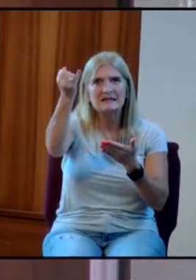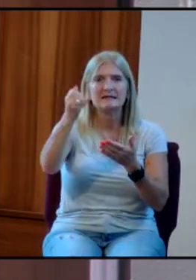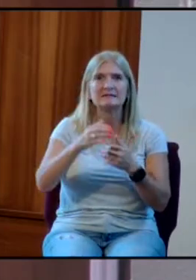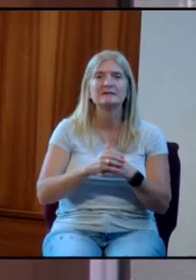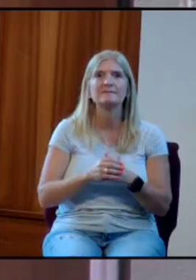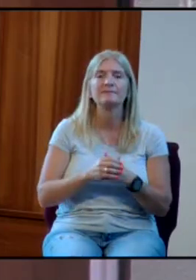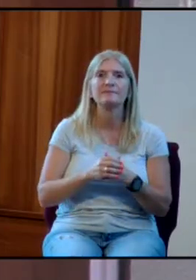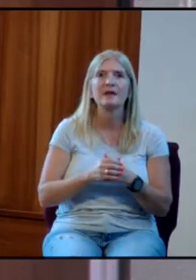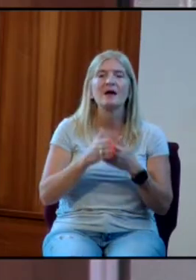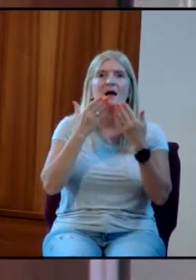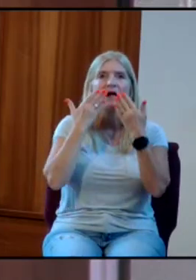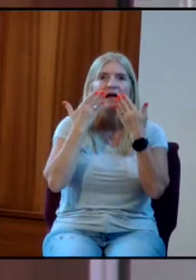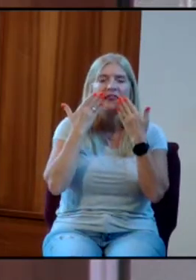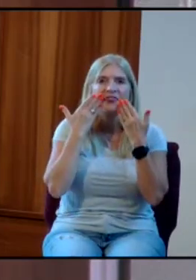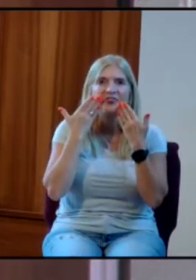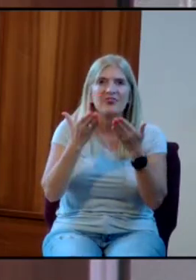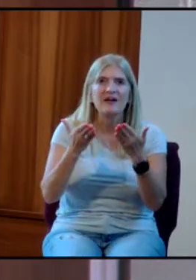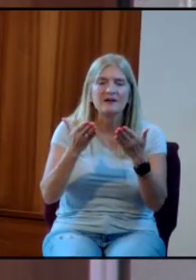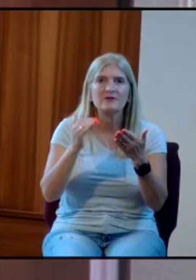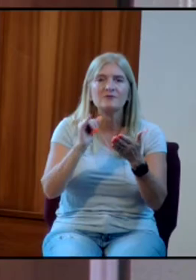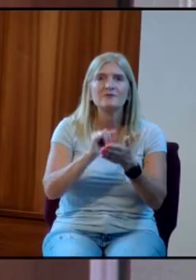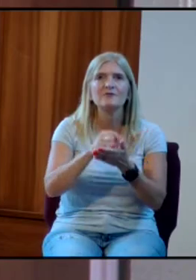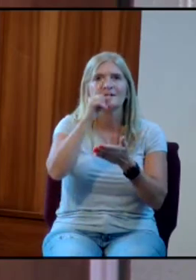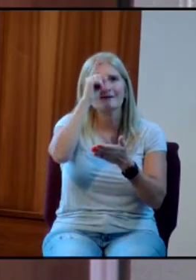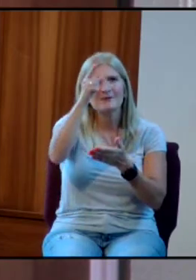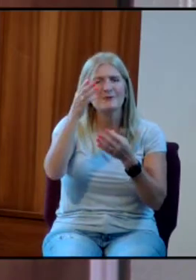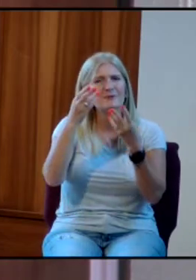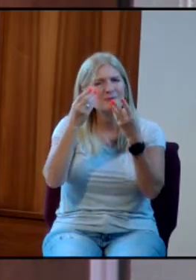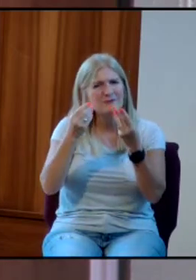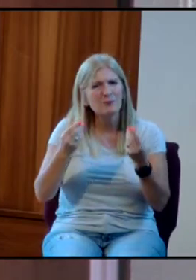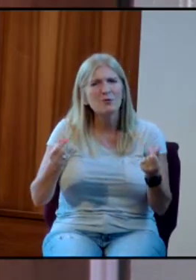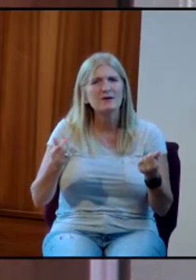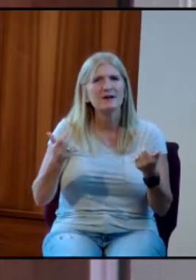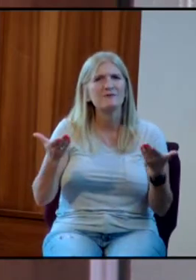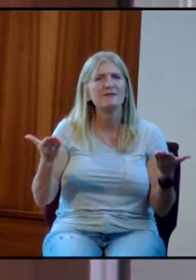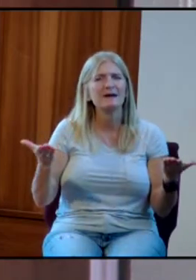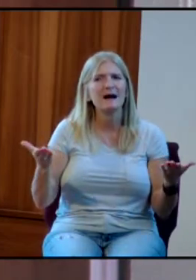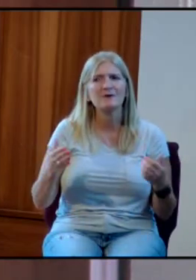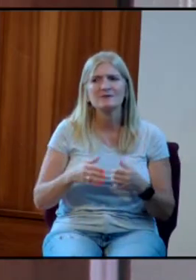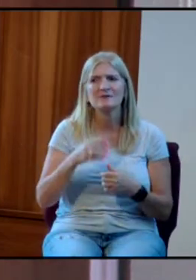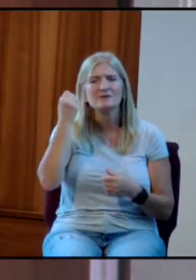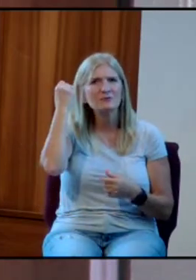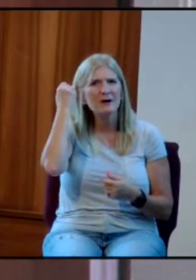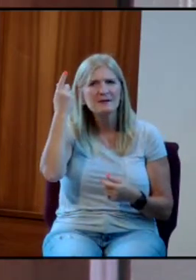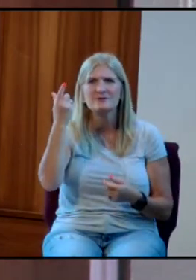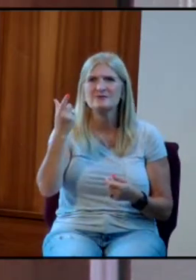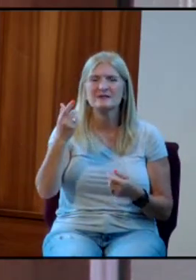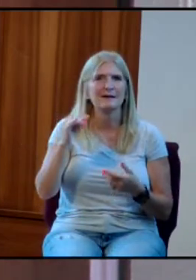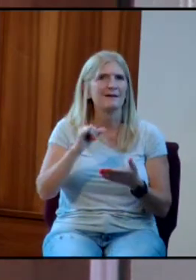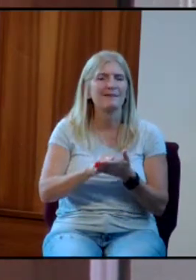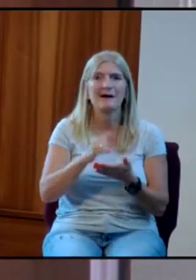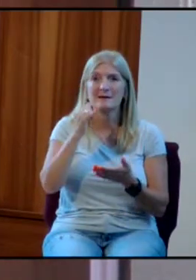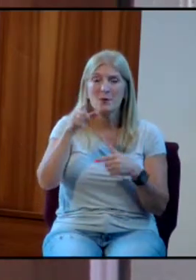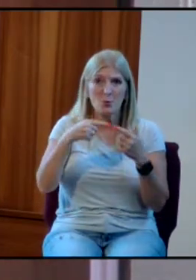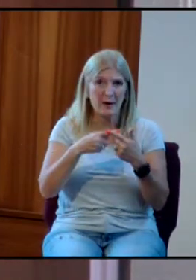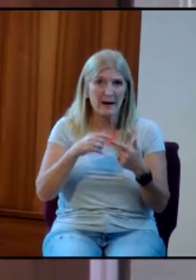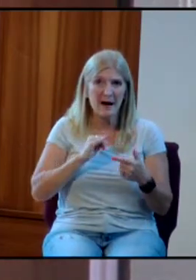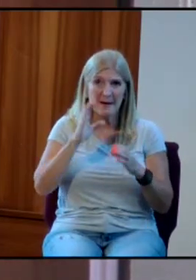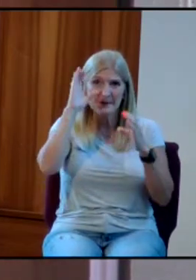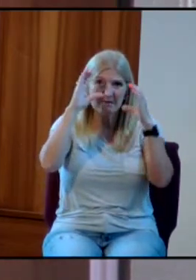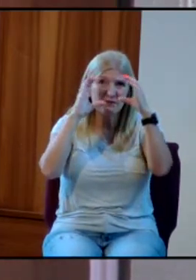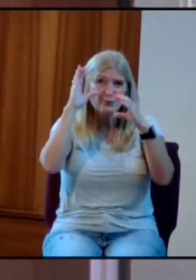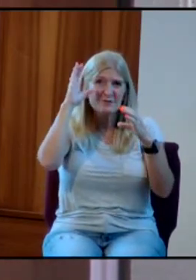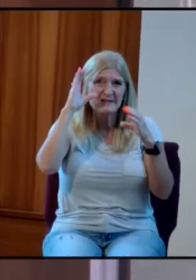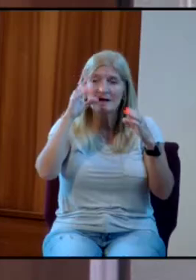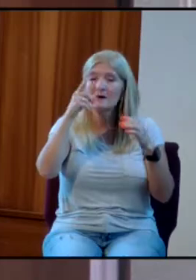Thank you that you have this worked out. Thank you that although we get confused, you never get confused.